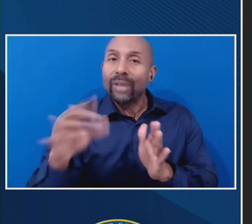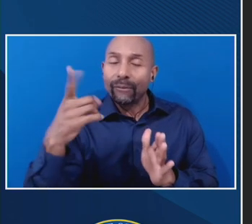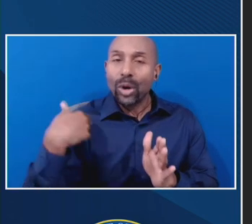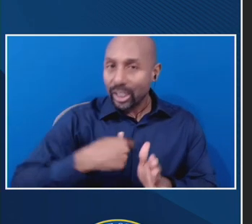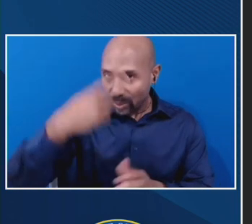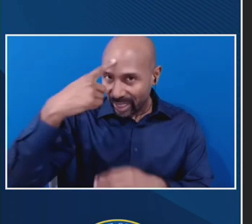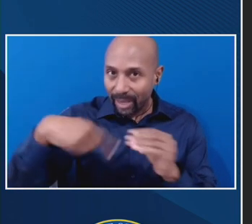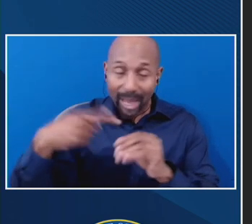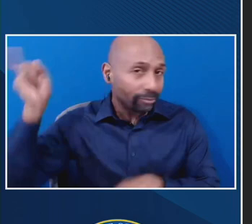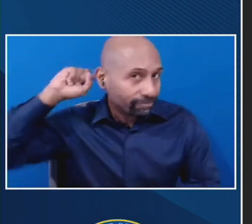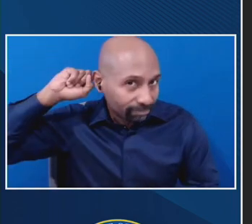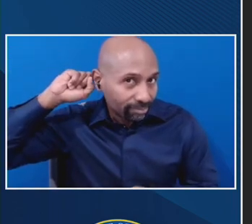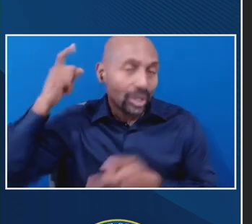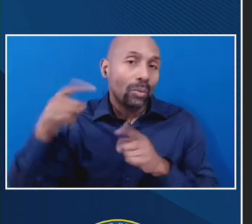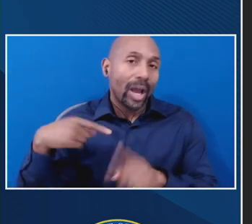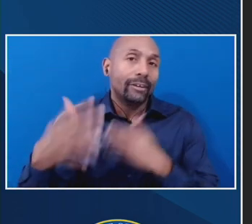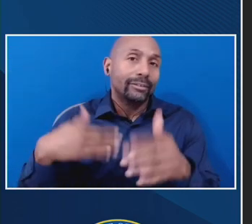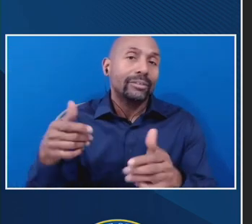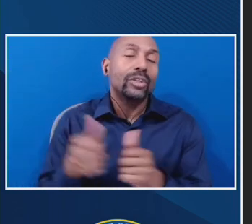Thank you, Carolyn. Diana?